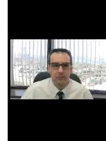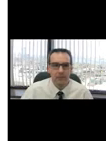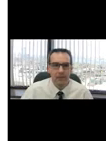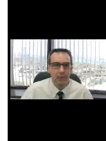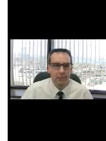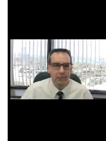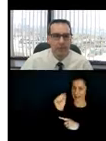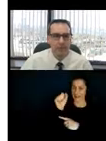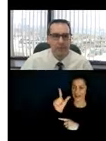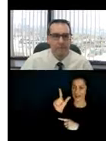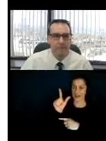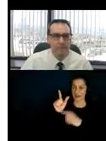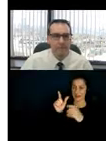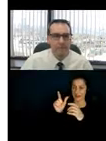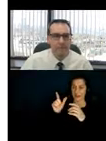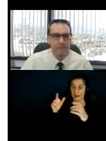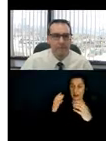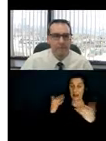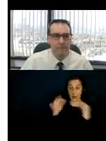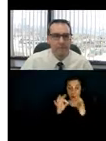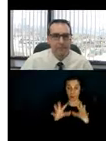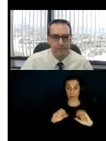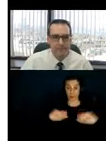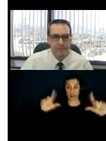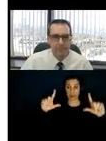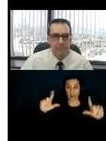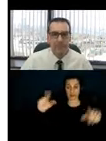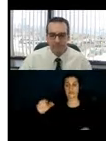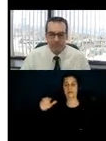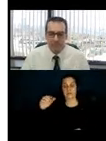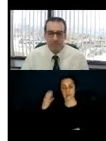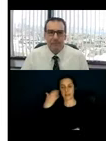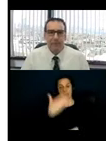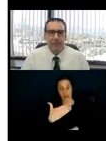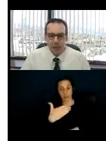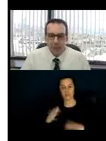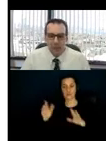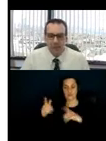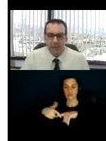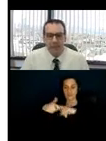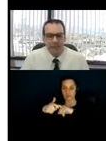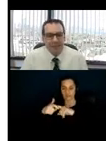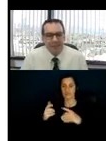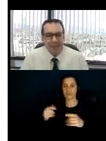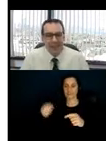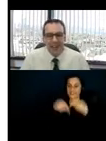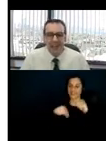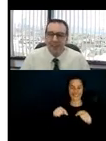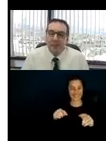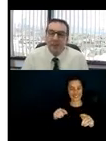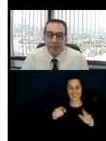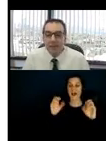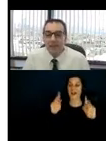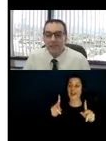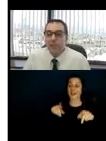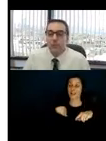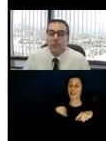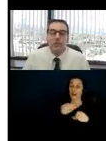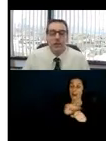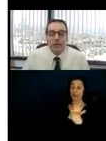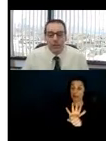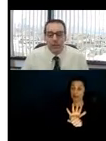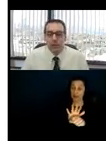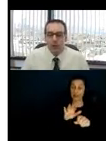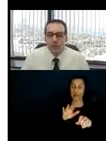There we go. Is that better? Perfect. Thank you. Yep. Thank you. Okay. So during the pandemic, Evan